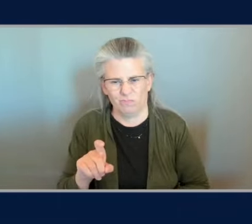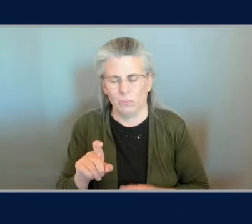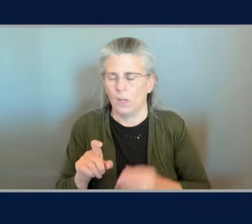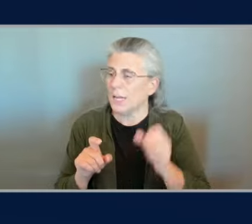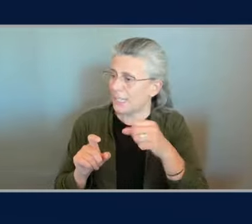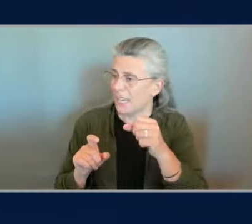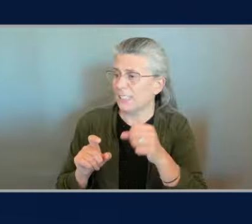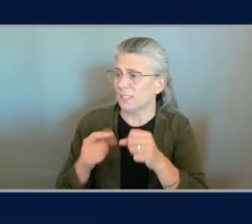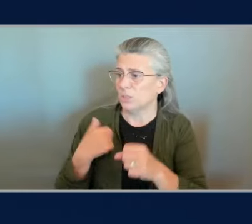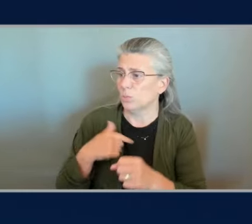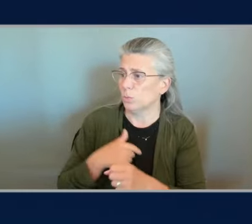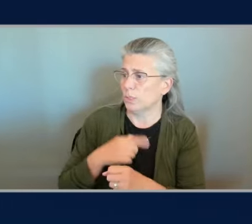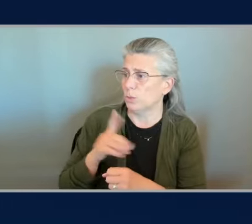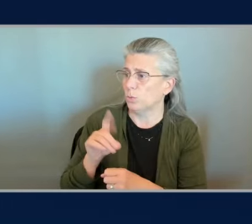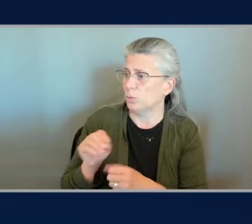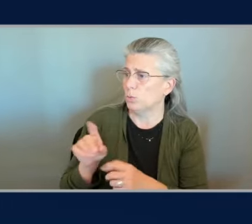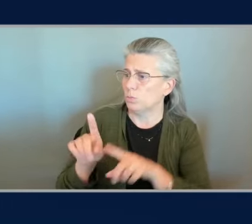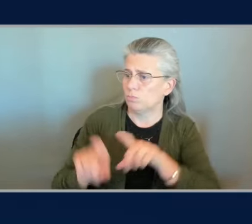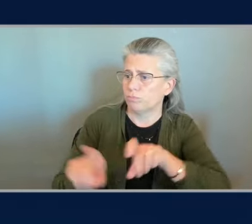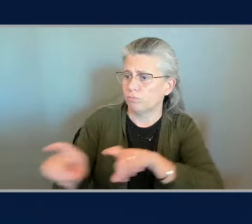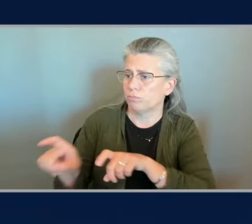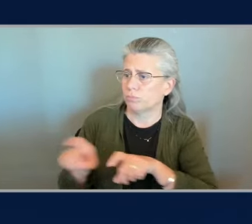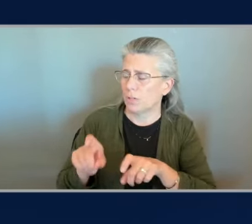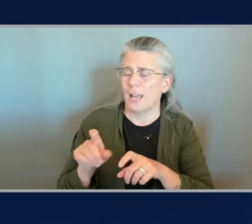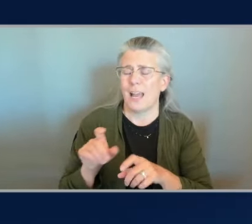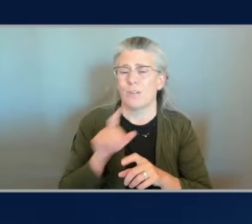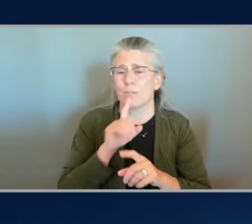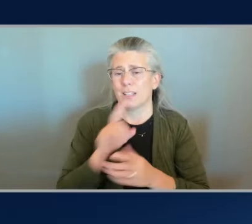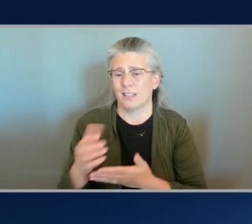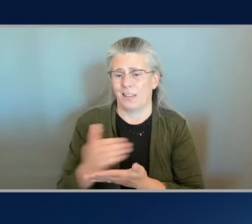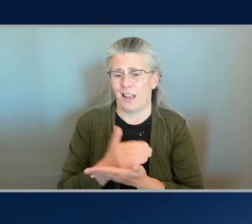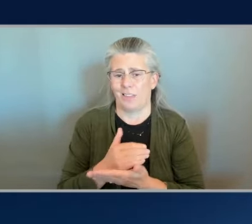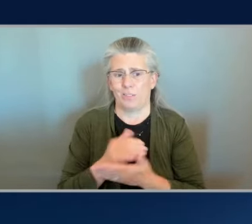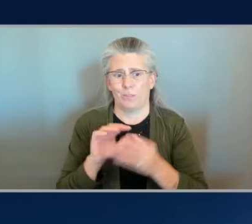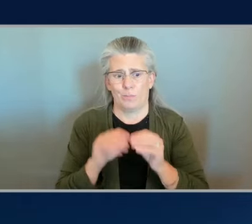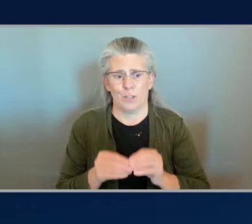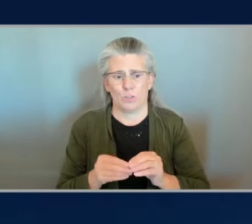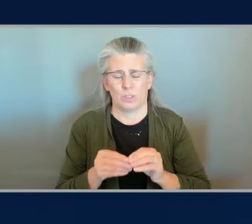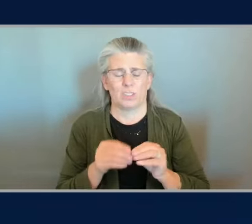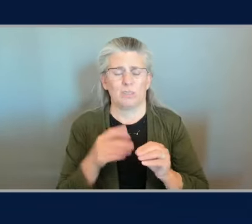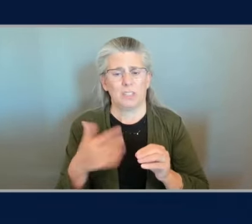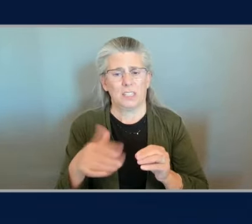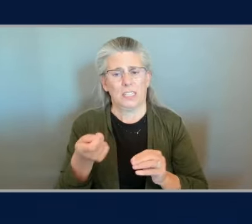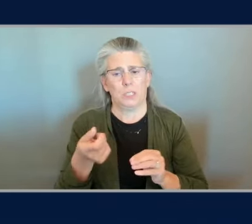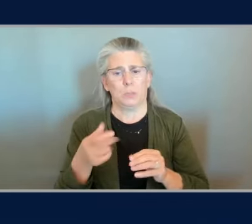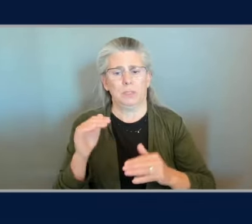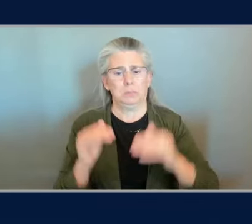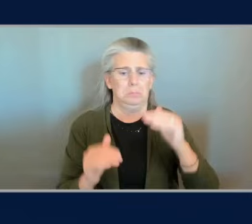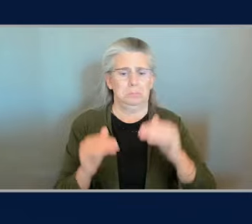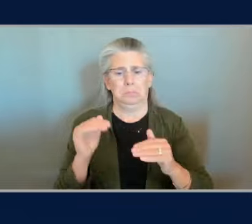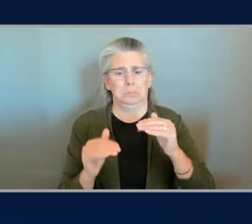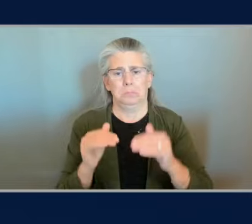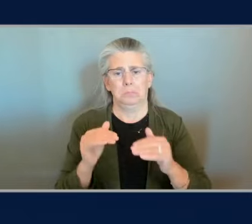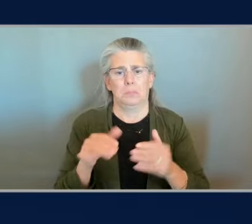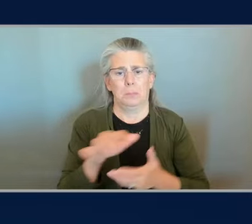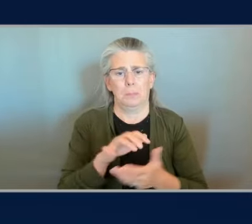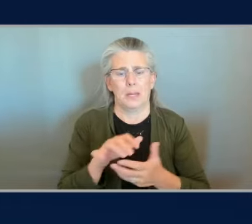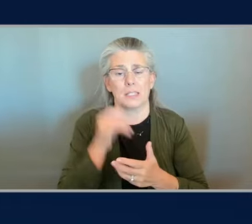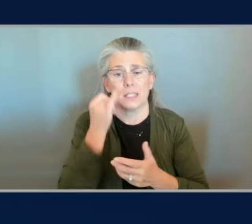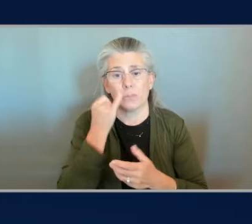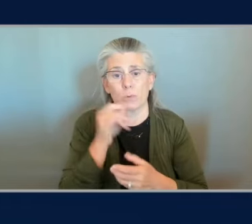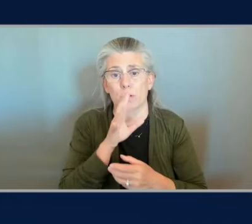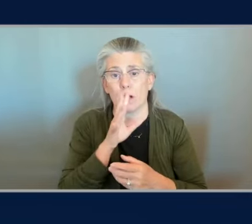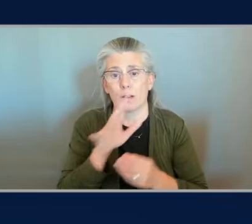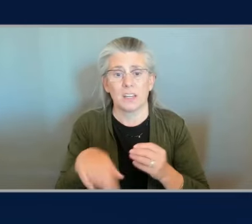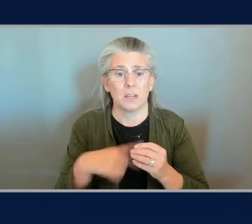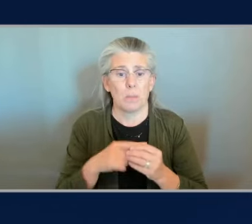findings are are mixed it just really depends on the use case and the content asset that we're talking about you know if we're talking about sicily that's a little more compact there's